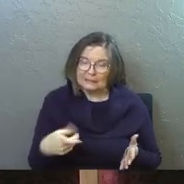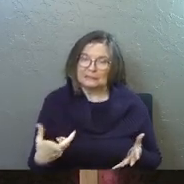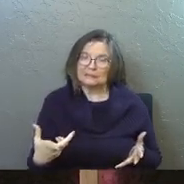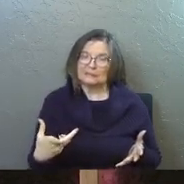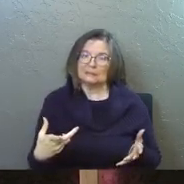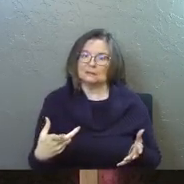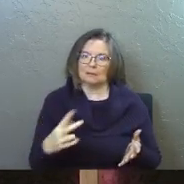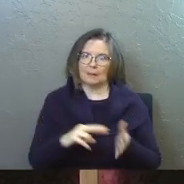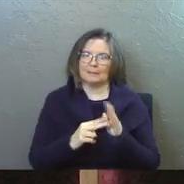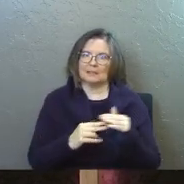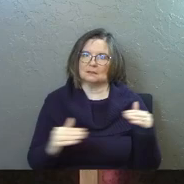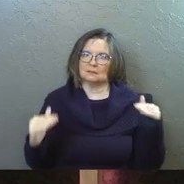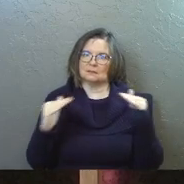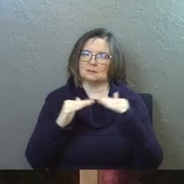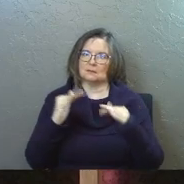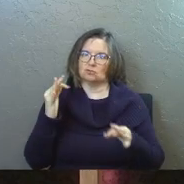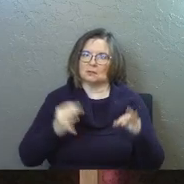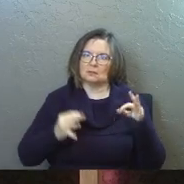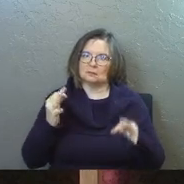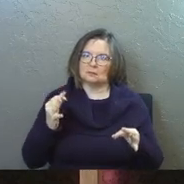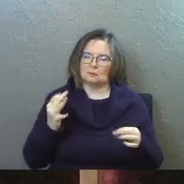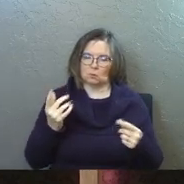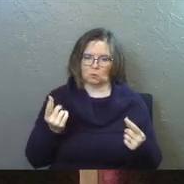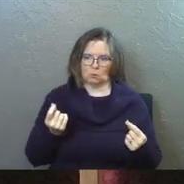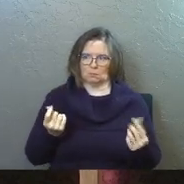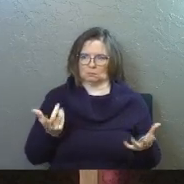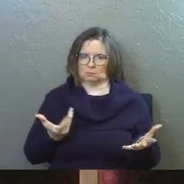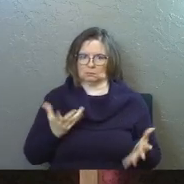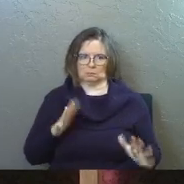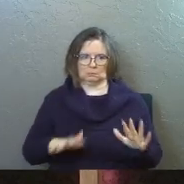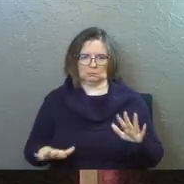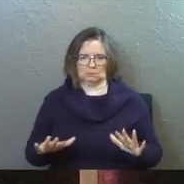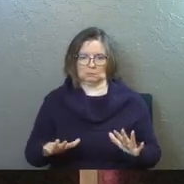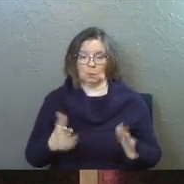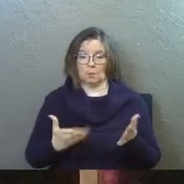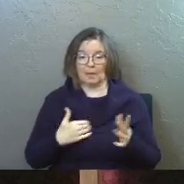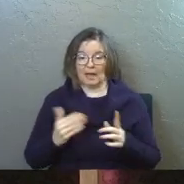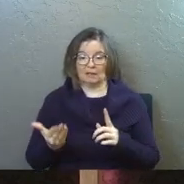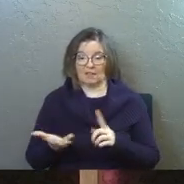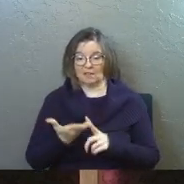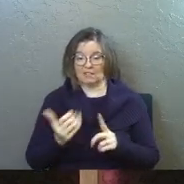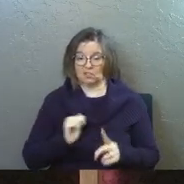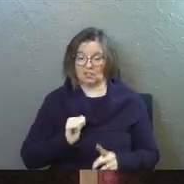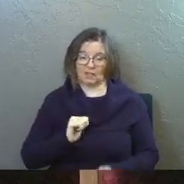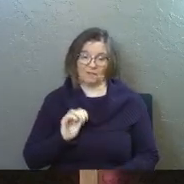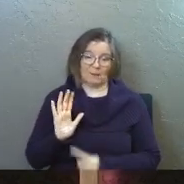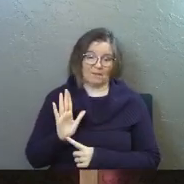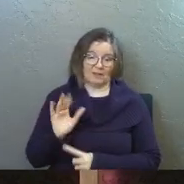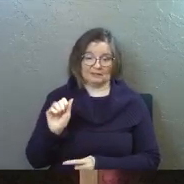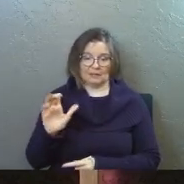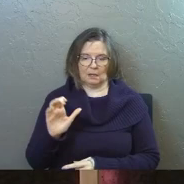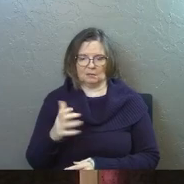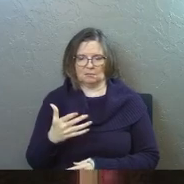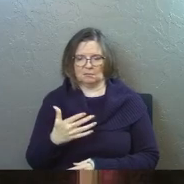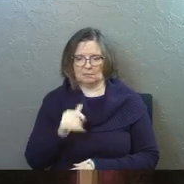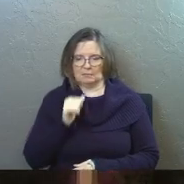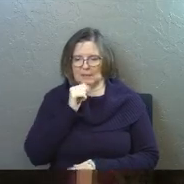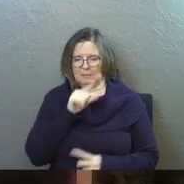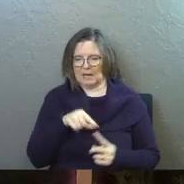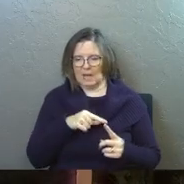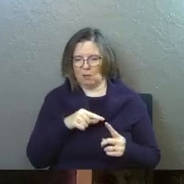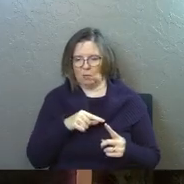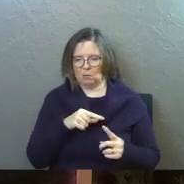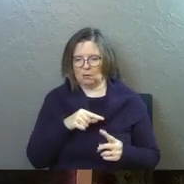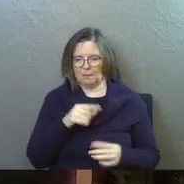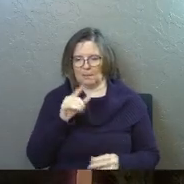What in the world do we do with that? And some of us, we might convince ourselves for about five seconds that we're not so much about justice,